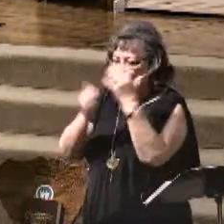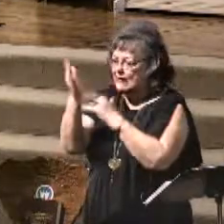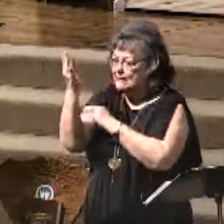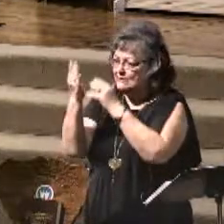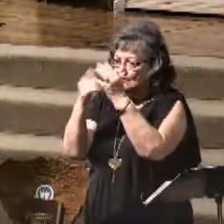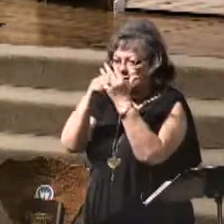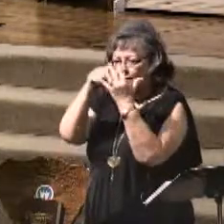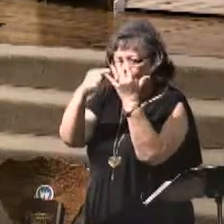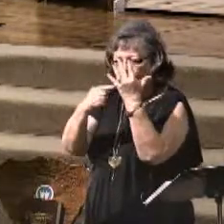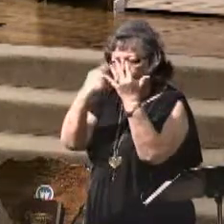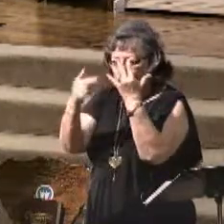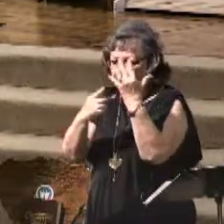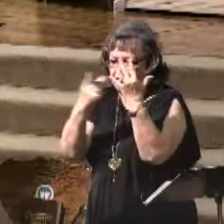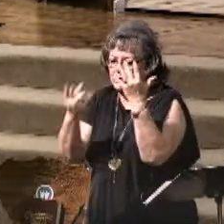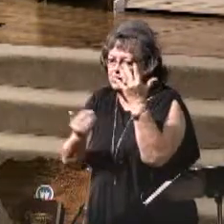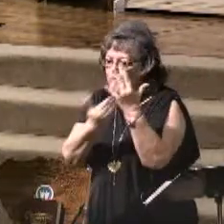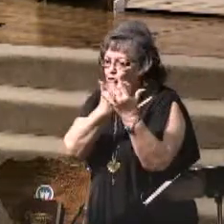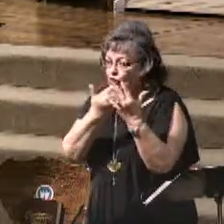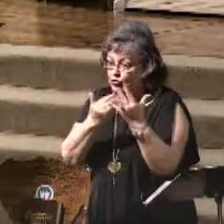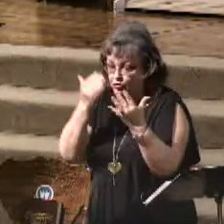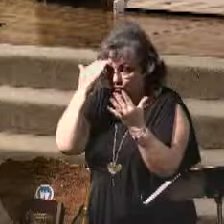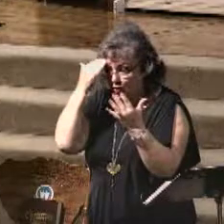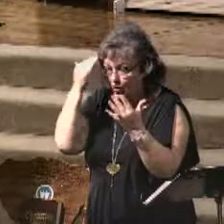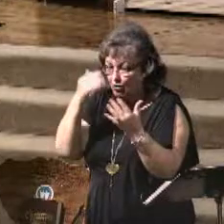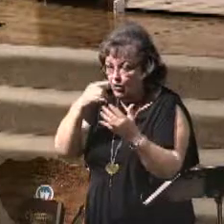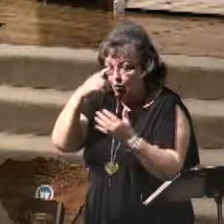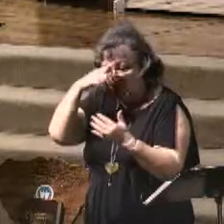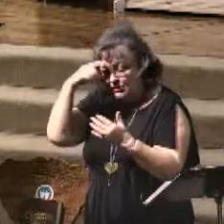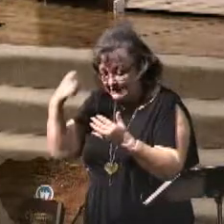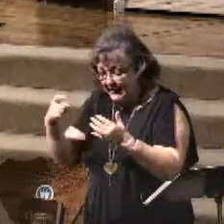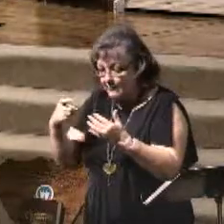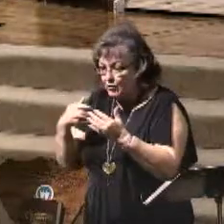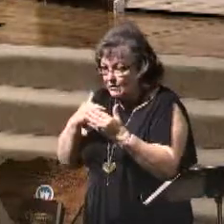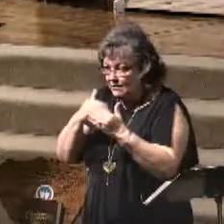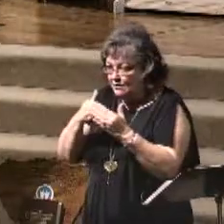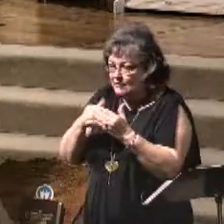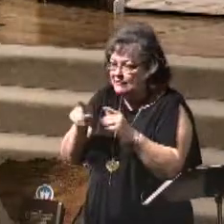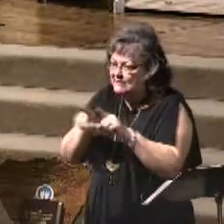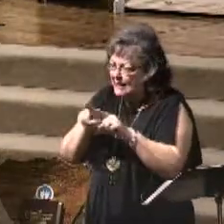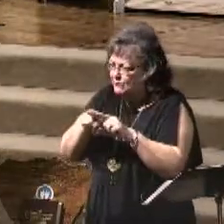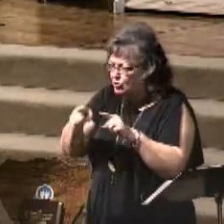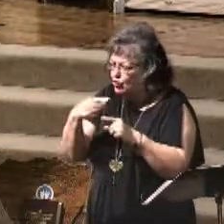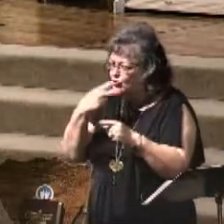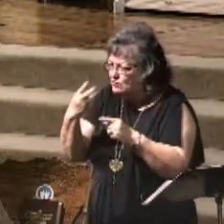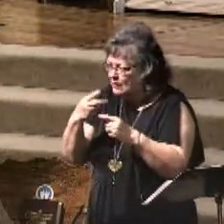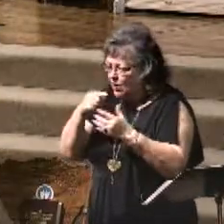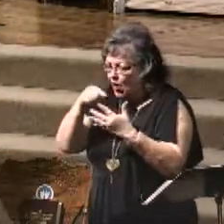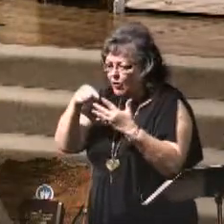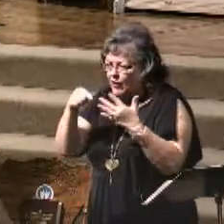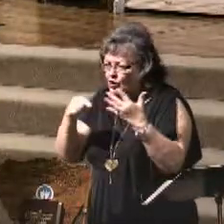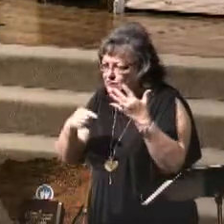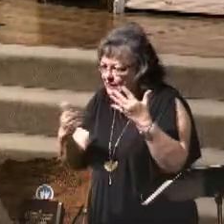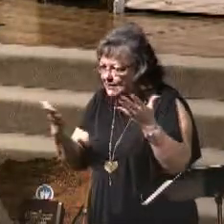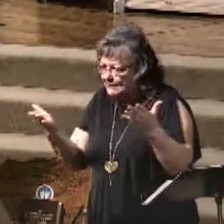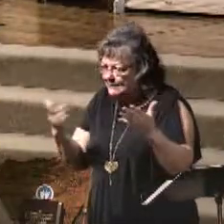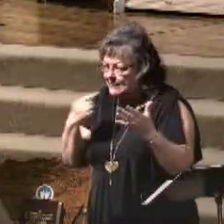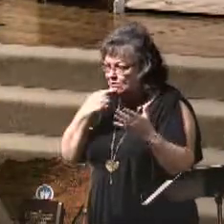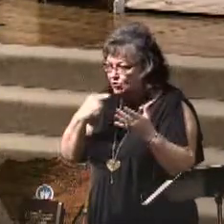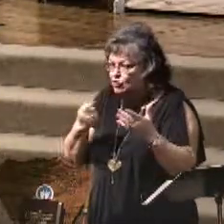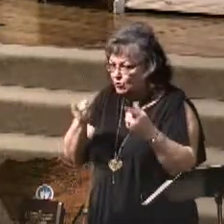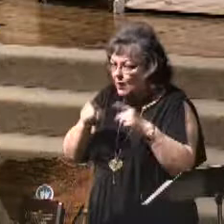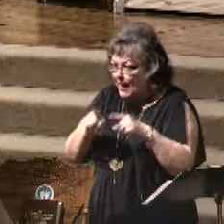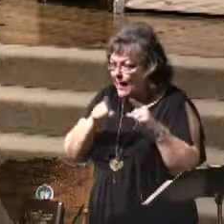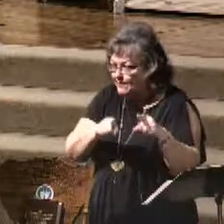leaves, ye know that summer is nigh. So likewise ye, when ye shall see all these things, know that it is near even at the